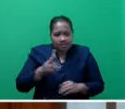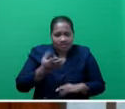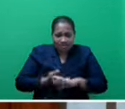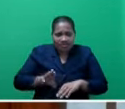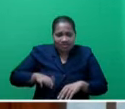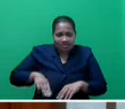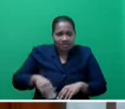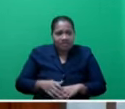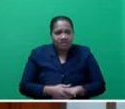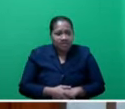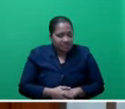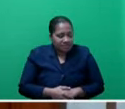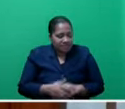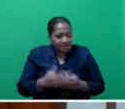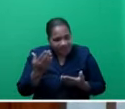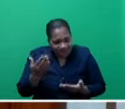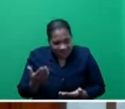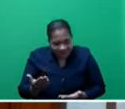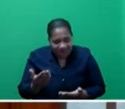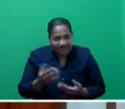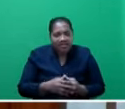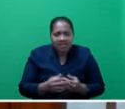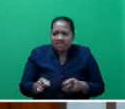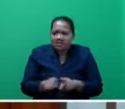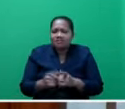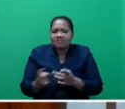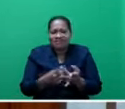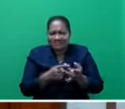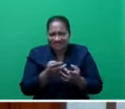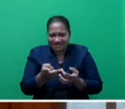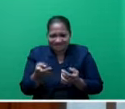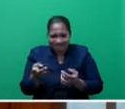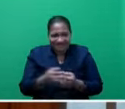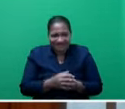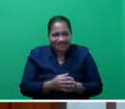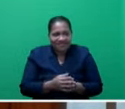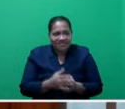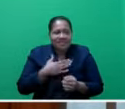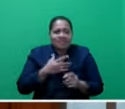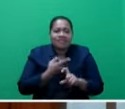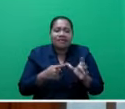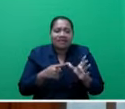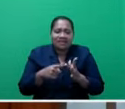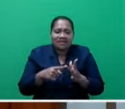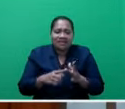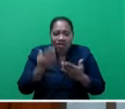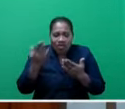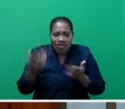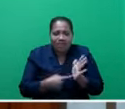Honourable Brenda Lal, as well as my fellow Old Girl Bondi University alumnus and my Kai Honourable Tanya Onganika.